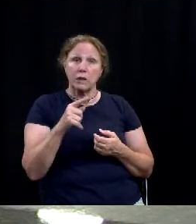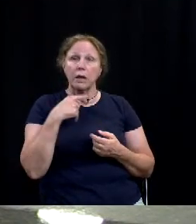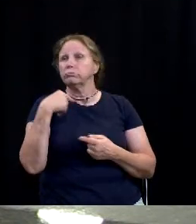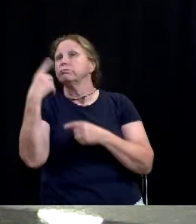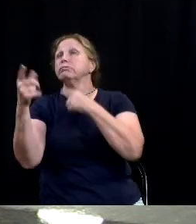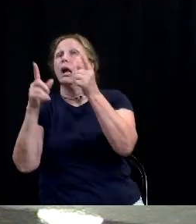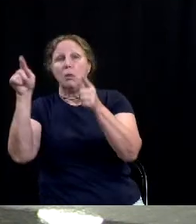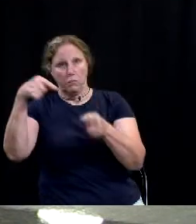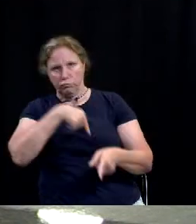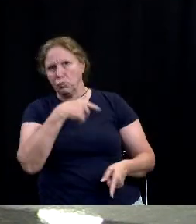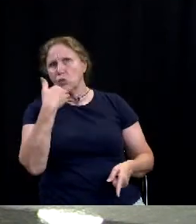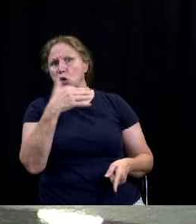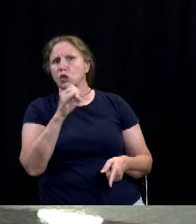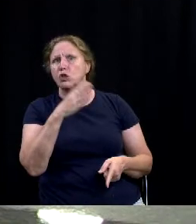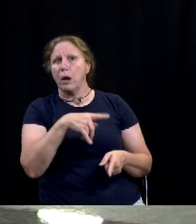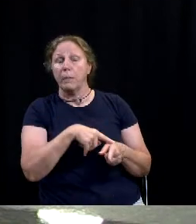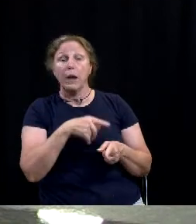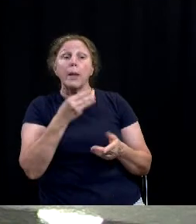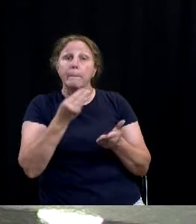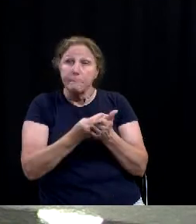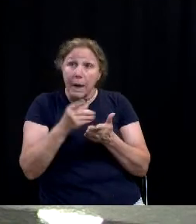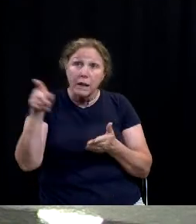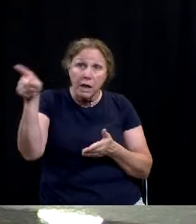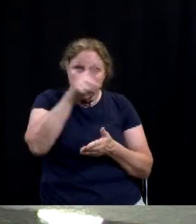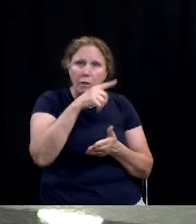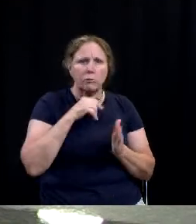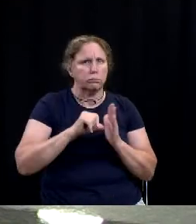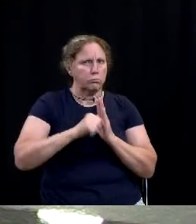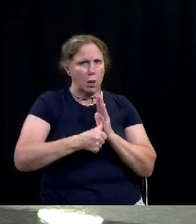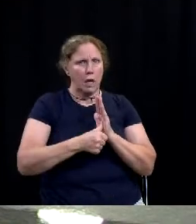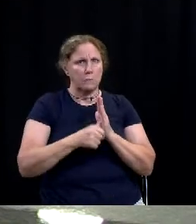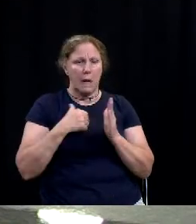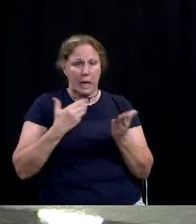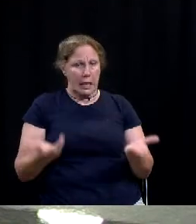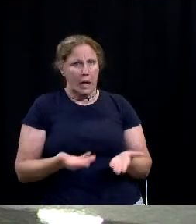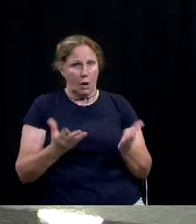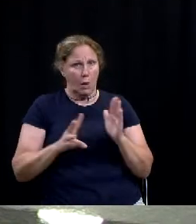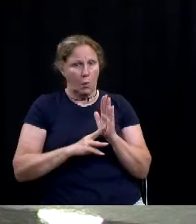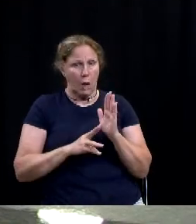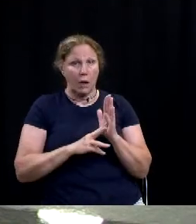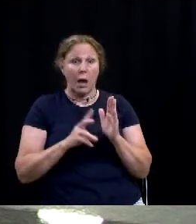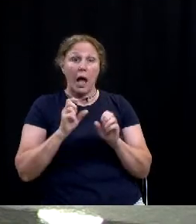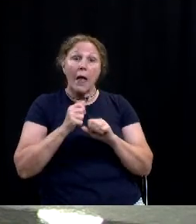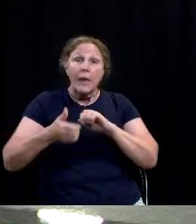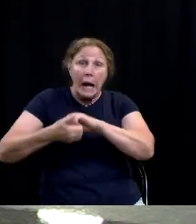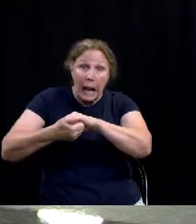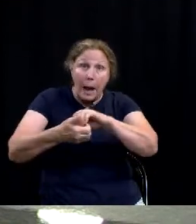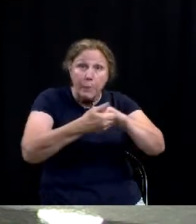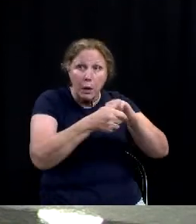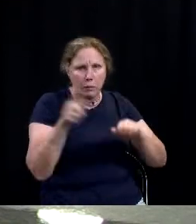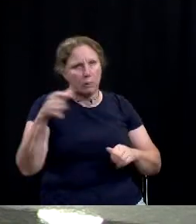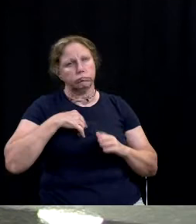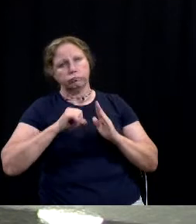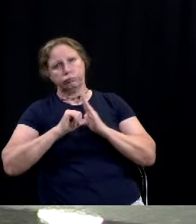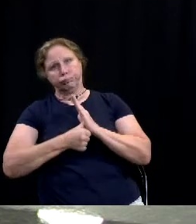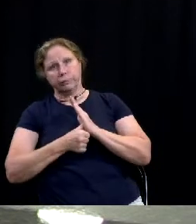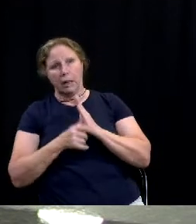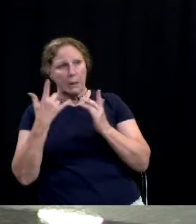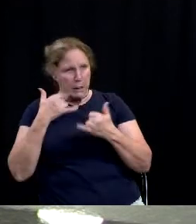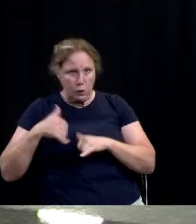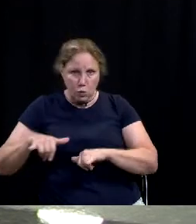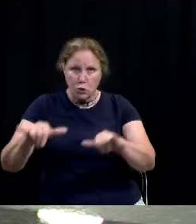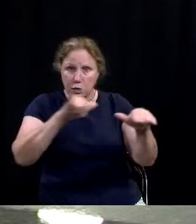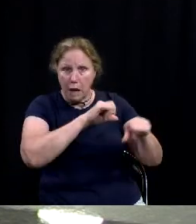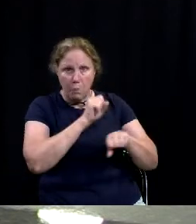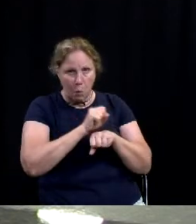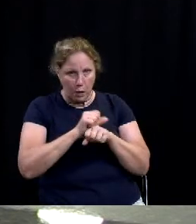that those funding sources are very impressed by the work that's been done here and the collaborative approach of everybody getting on the same page um